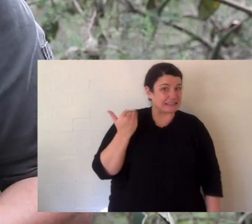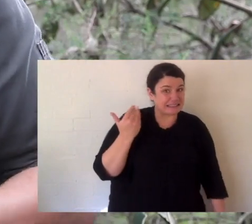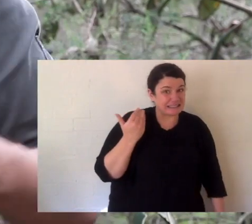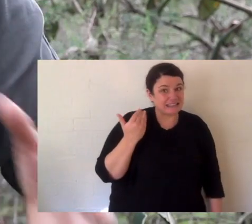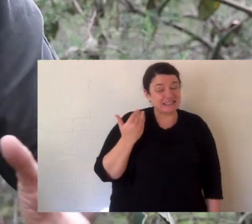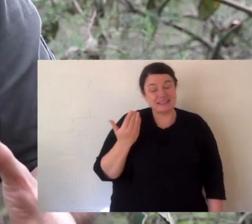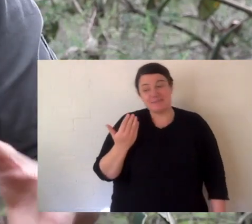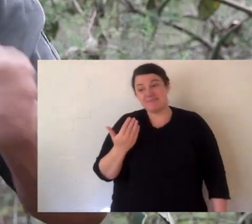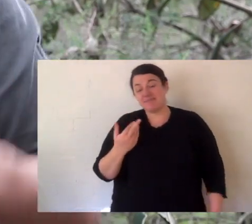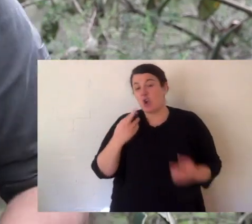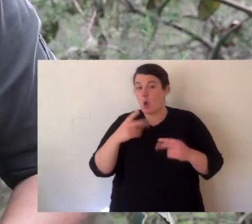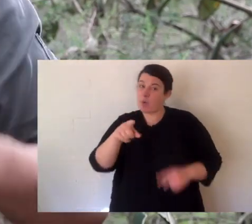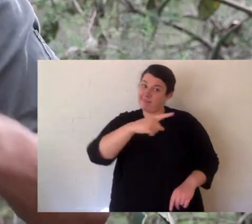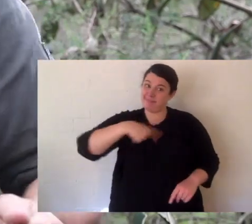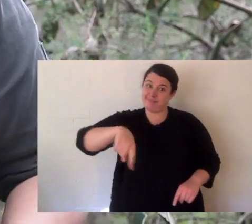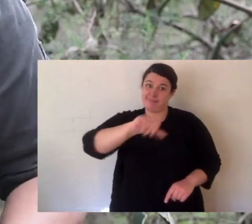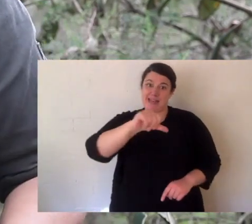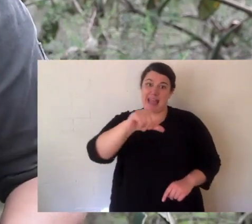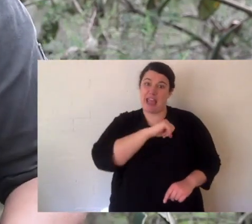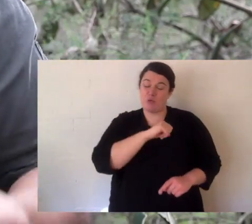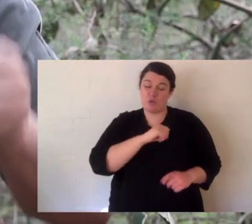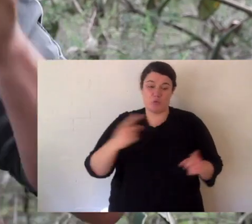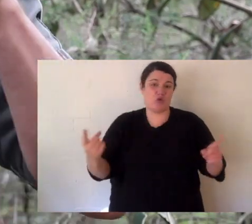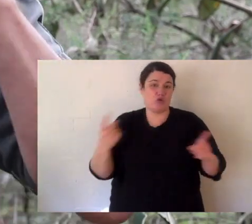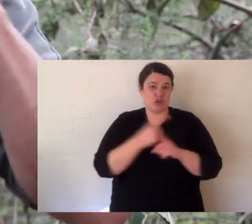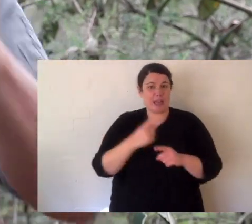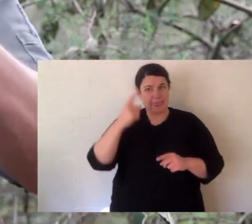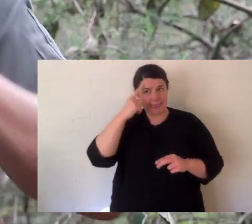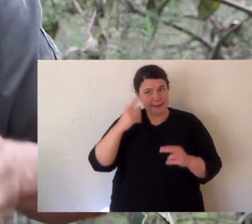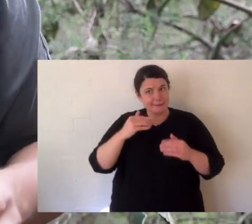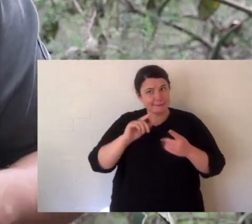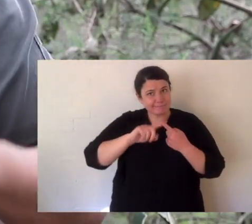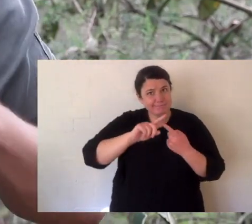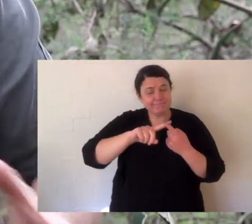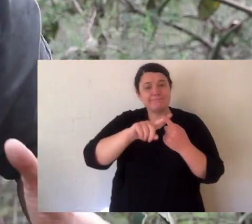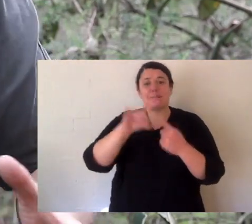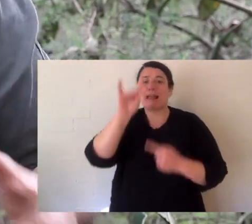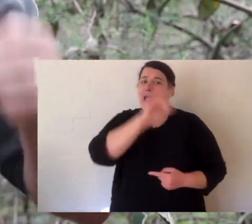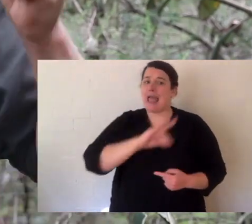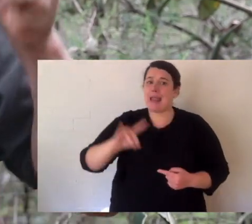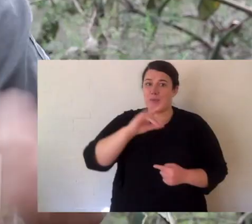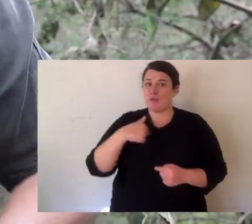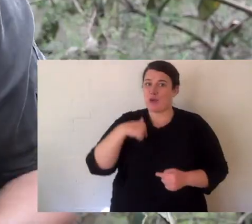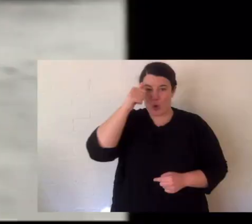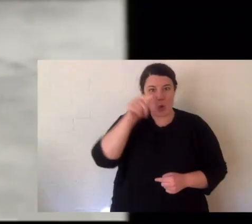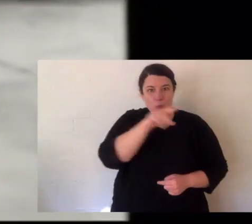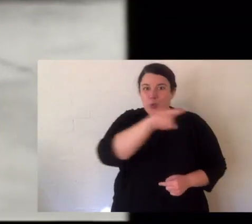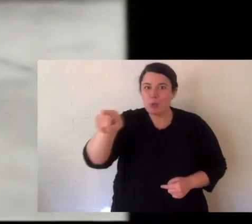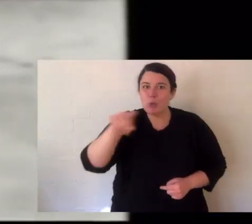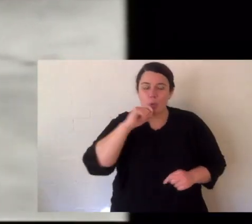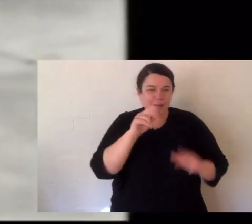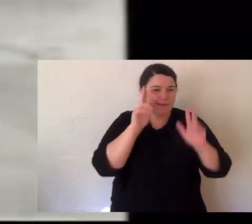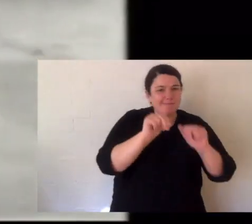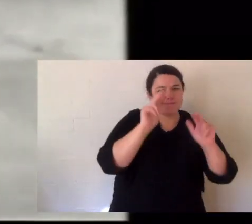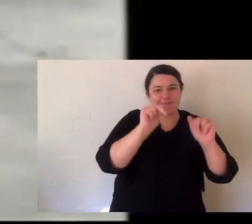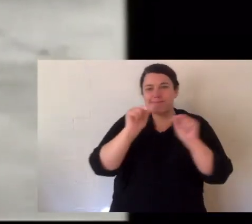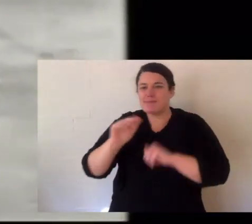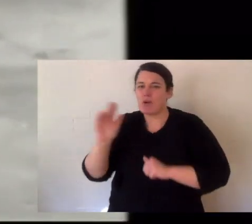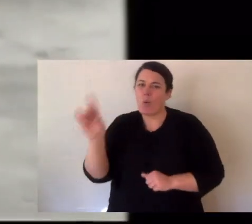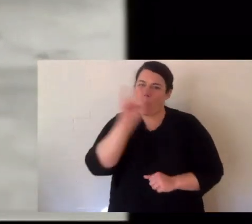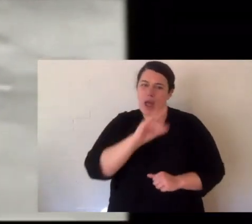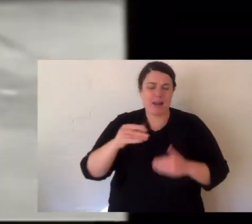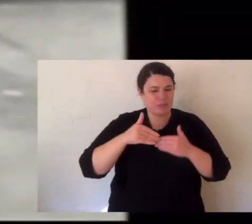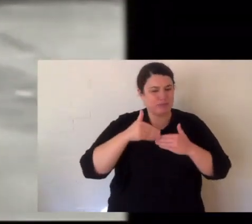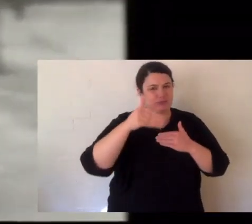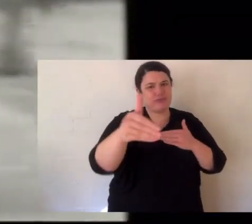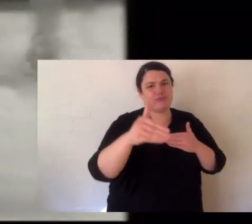How wrong we were, hopefully attitudes have changed and all the champions that are watching this you are our next nature superheroes. Let's